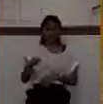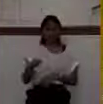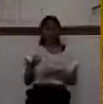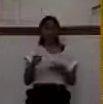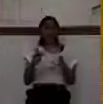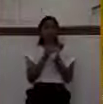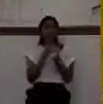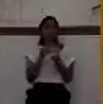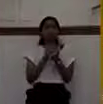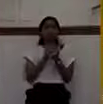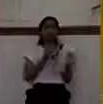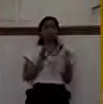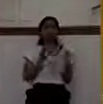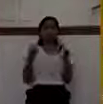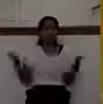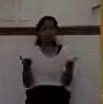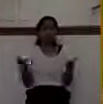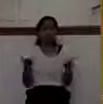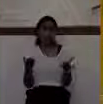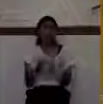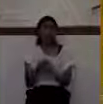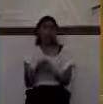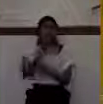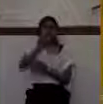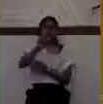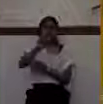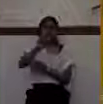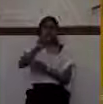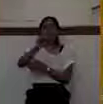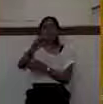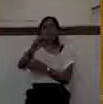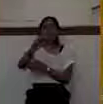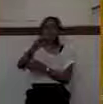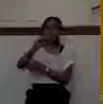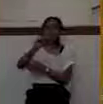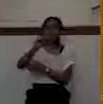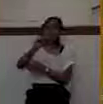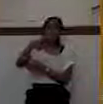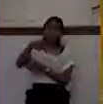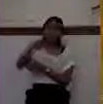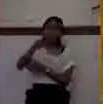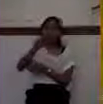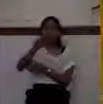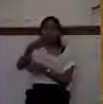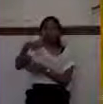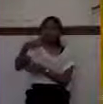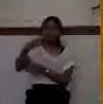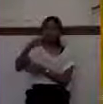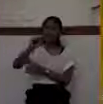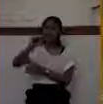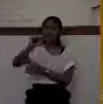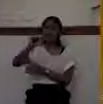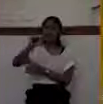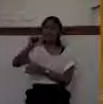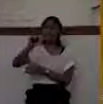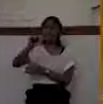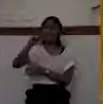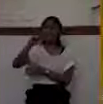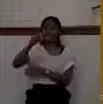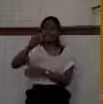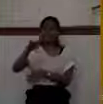they give for this. This is called anthropopathism. I would like someone to stand up and spell that word for me.